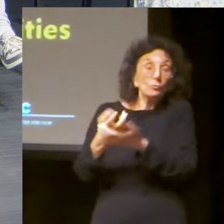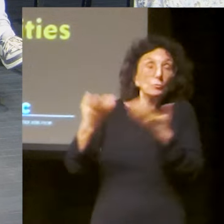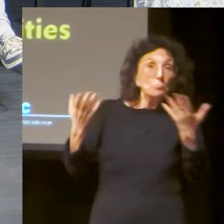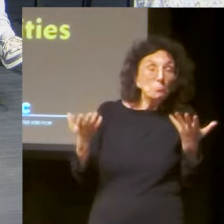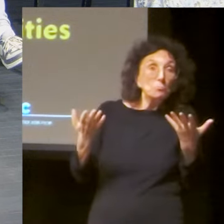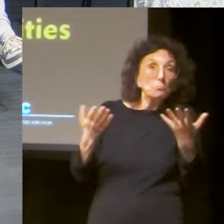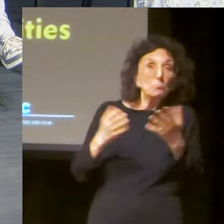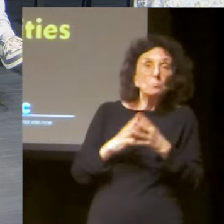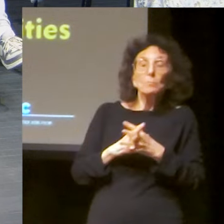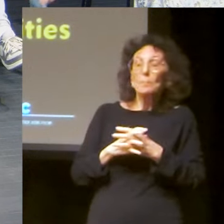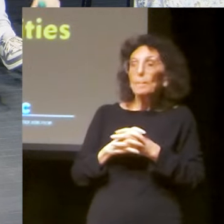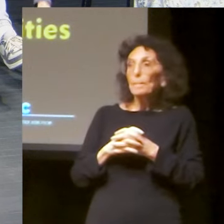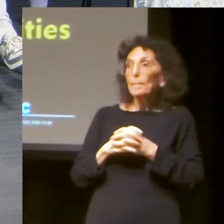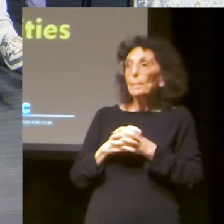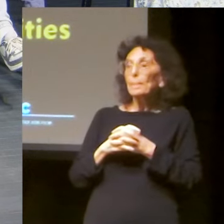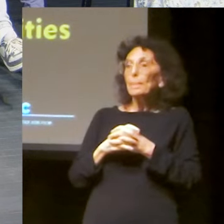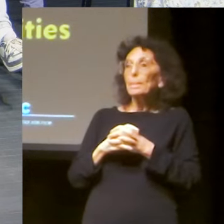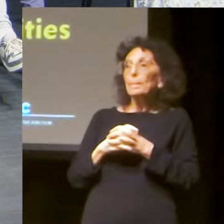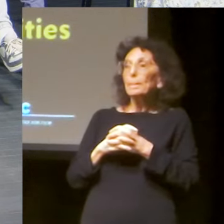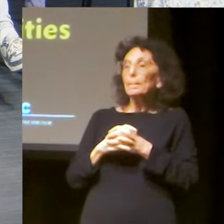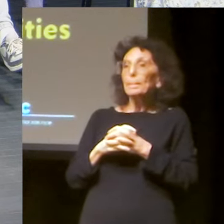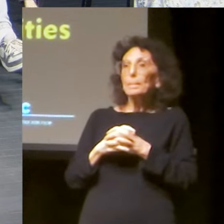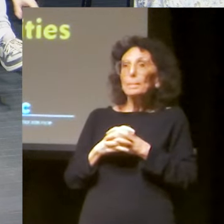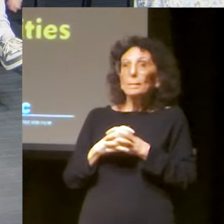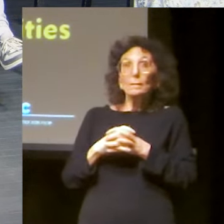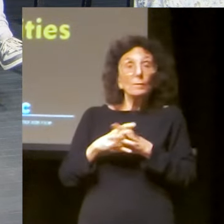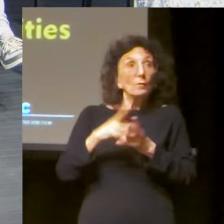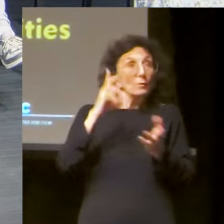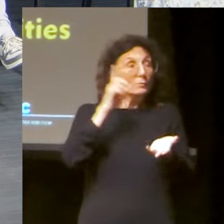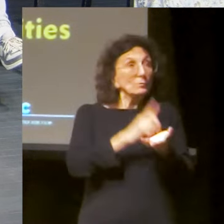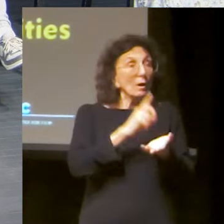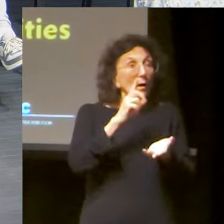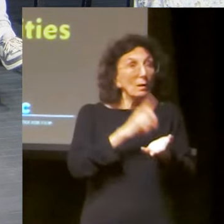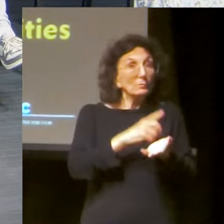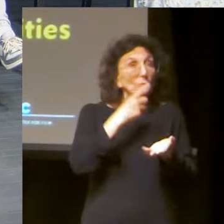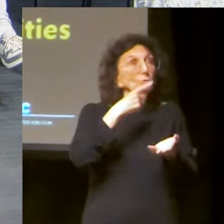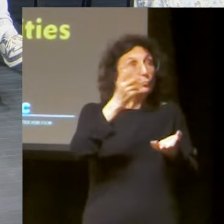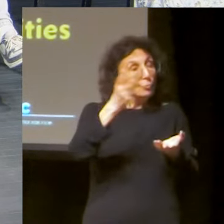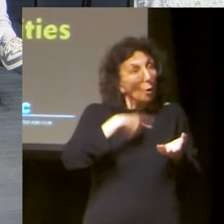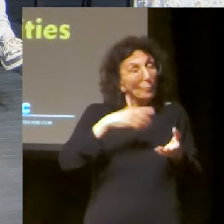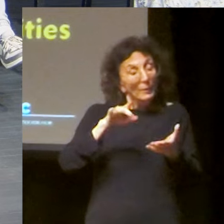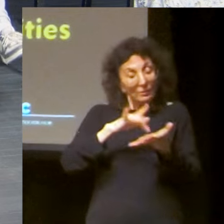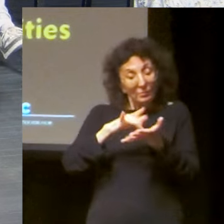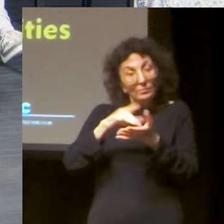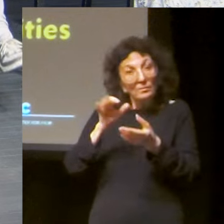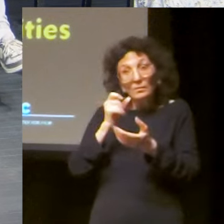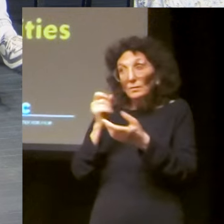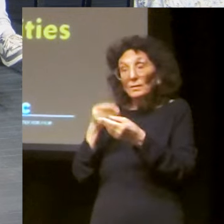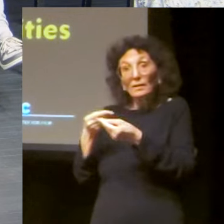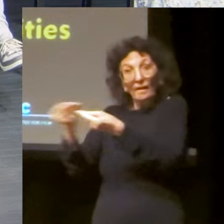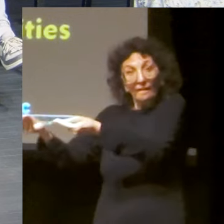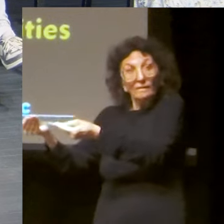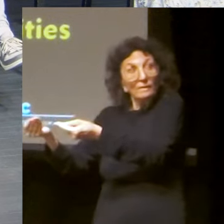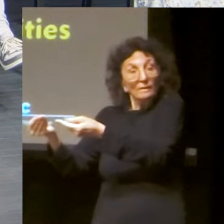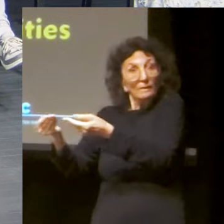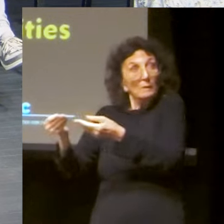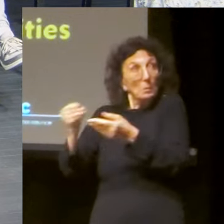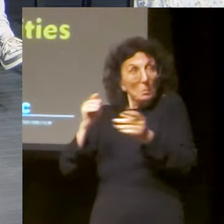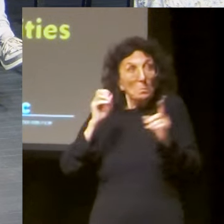What's phenobarbital? I don't know. The medication to stop the seizure. And